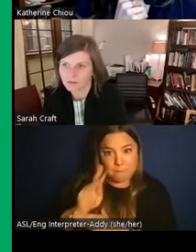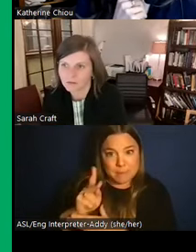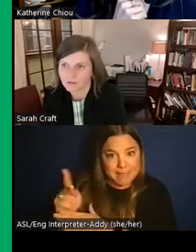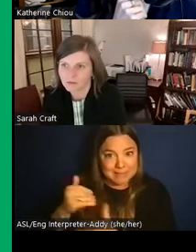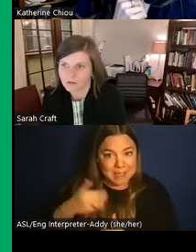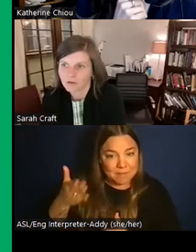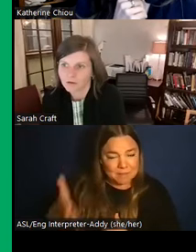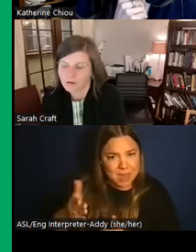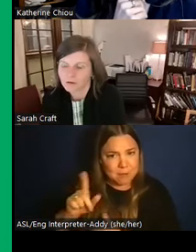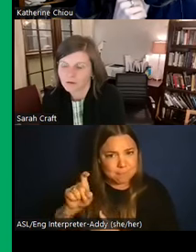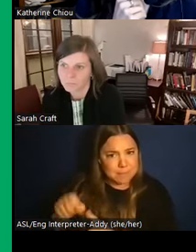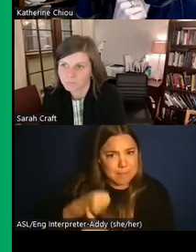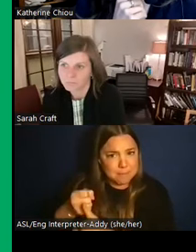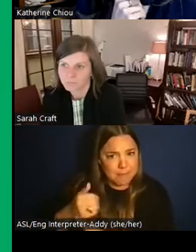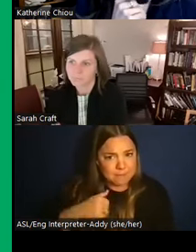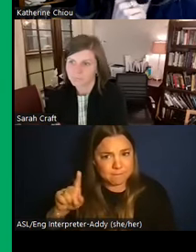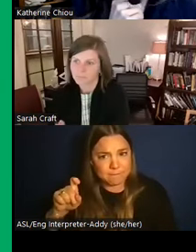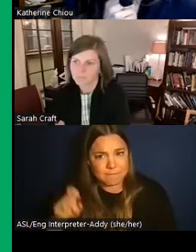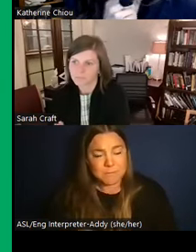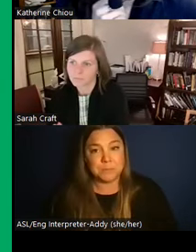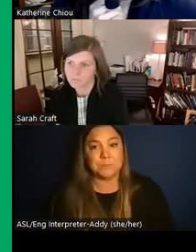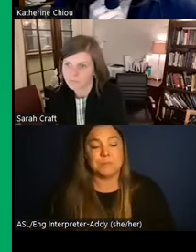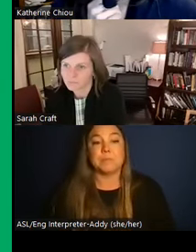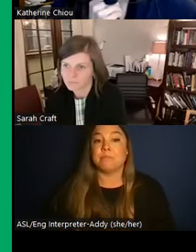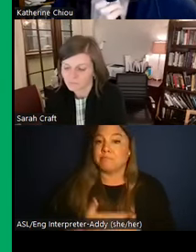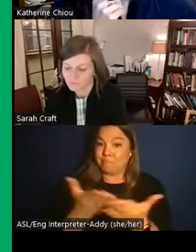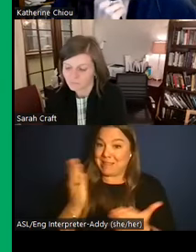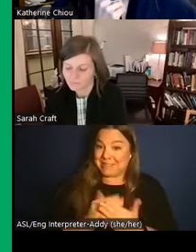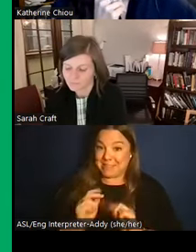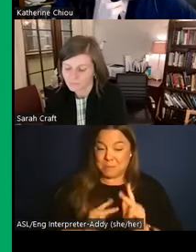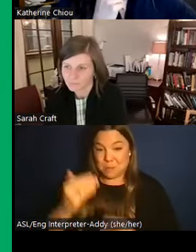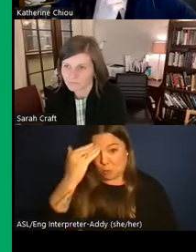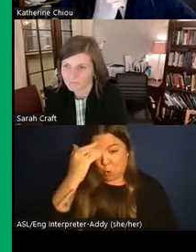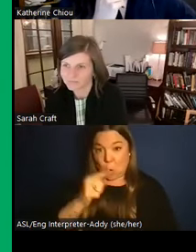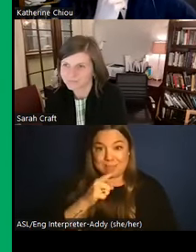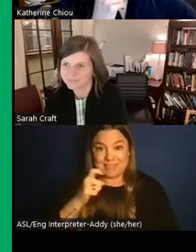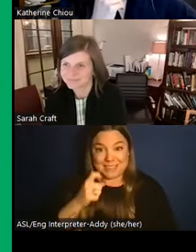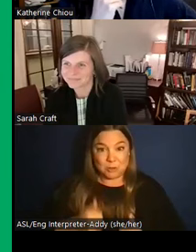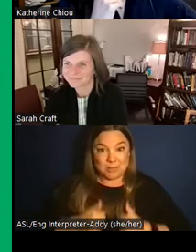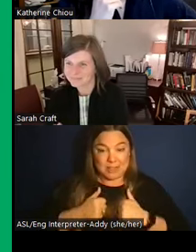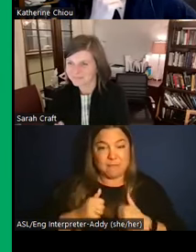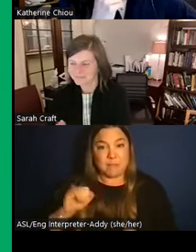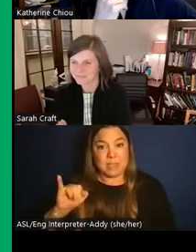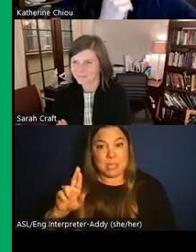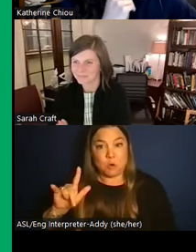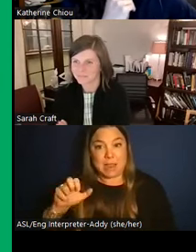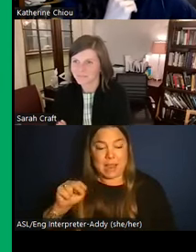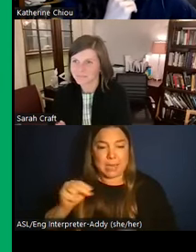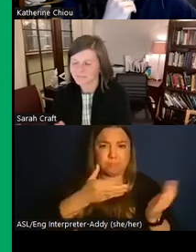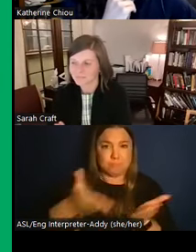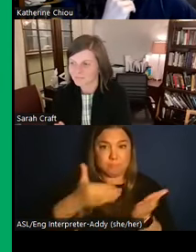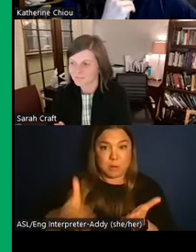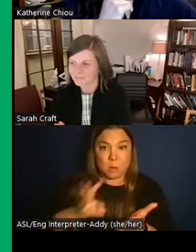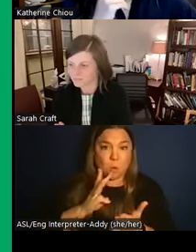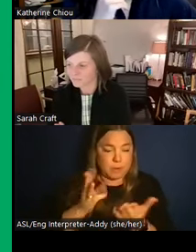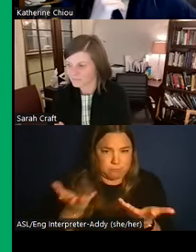thing. Yeah, so those of you that live in the desert know that like, irrigation is literally the key to life and survival. So if